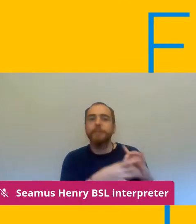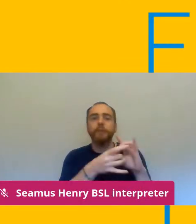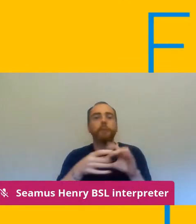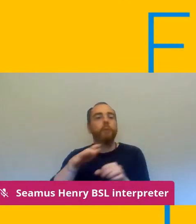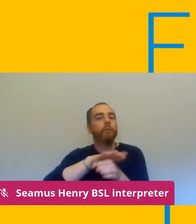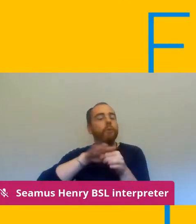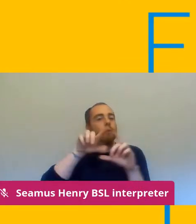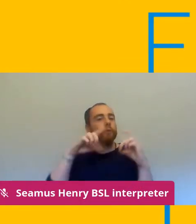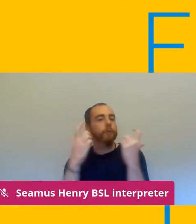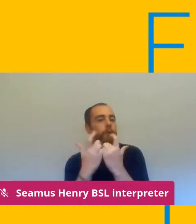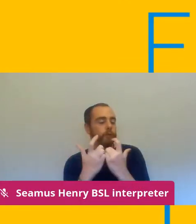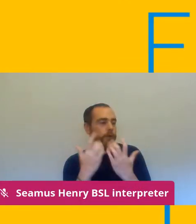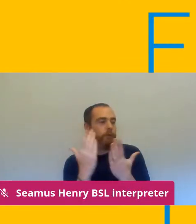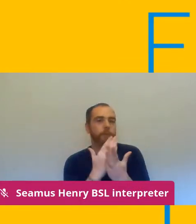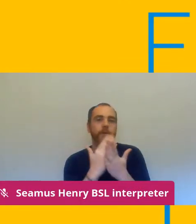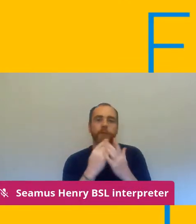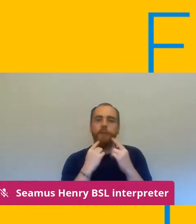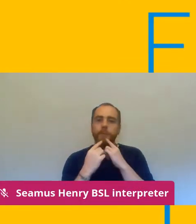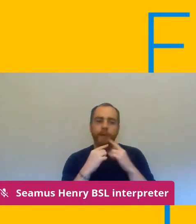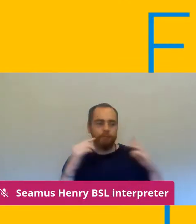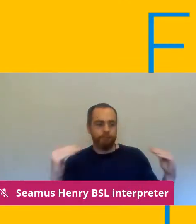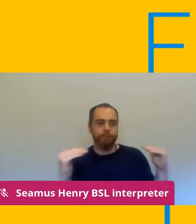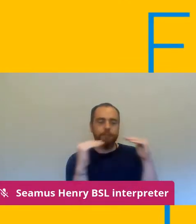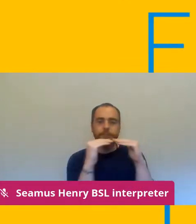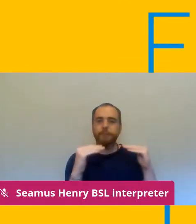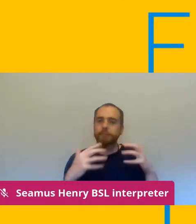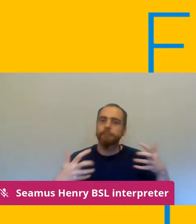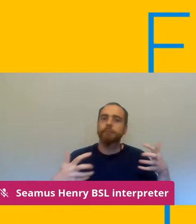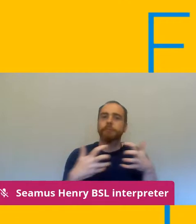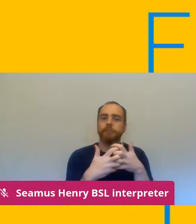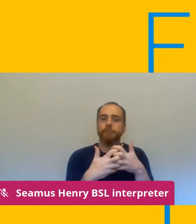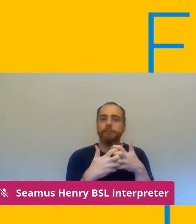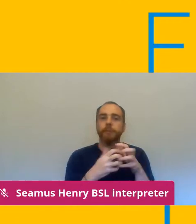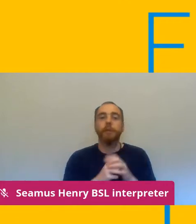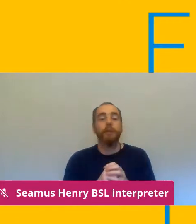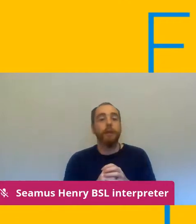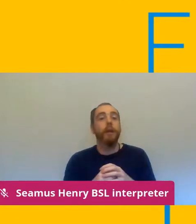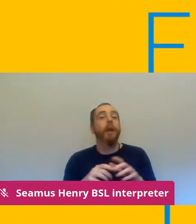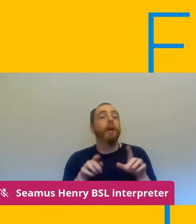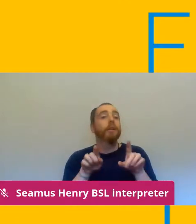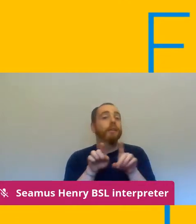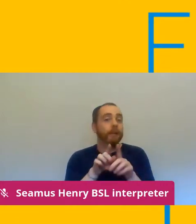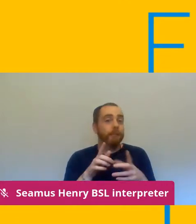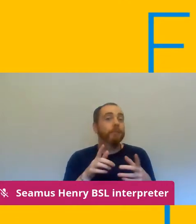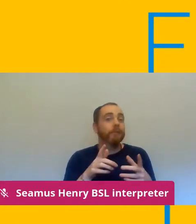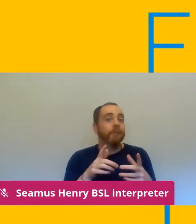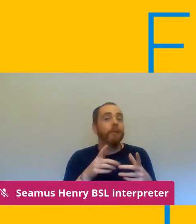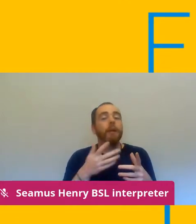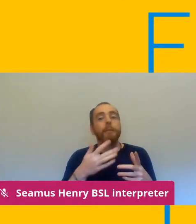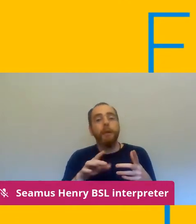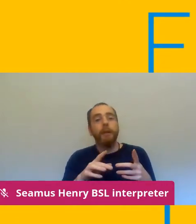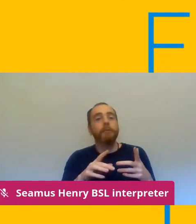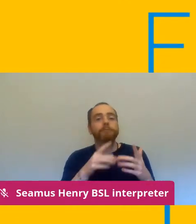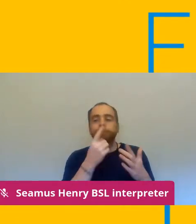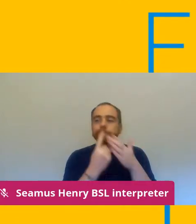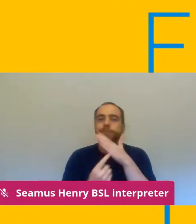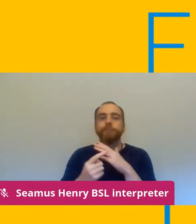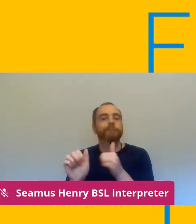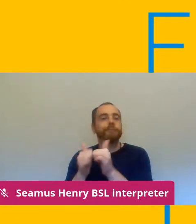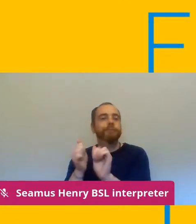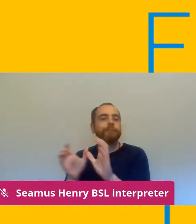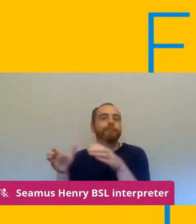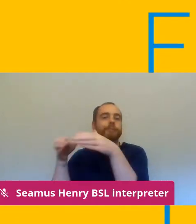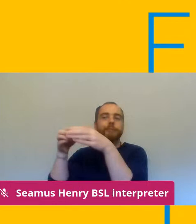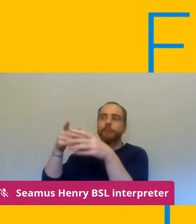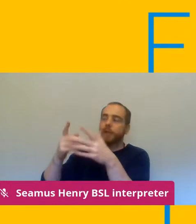and so on top of that we've also had recent reports from the likes of sage and independent sage and there's emerging data coming out